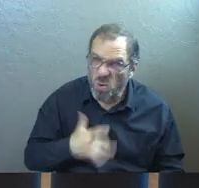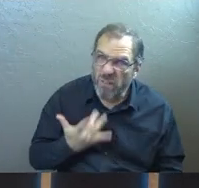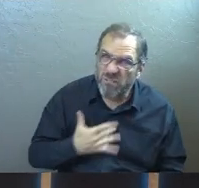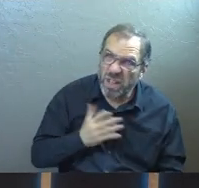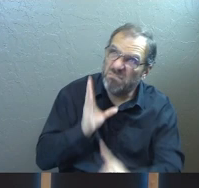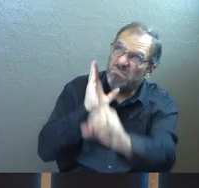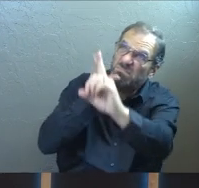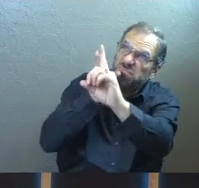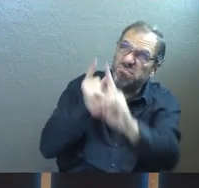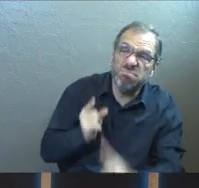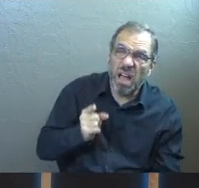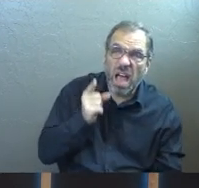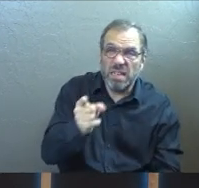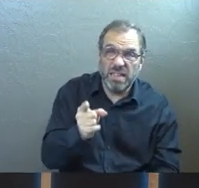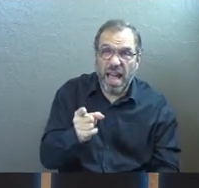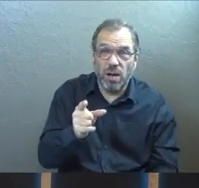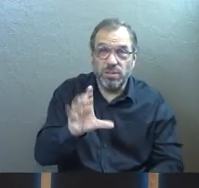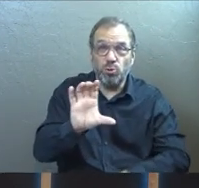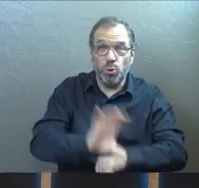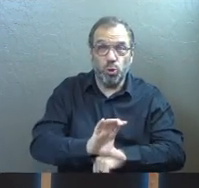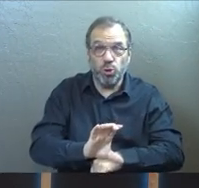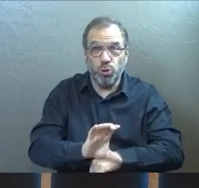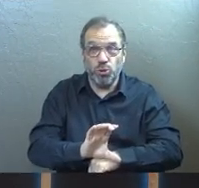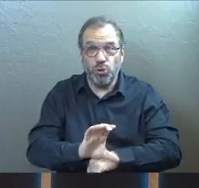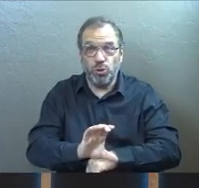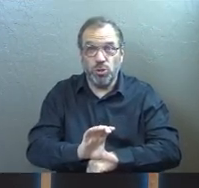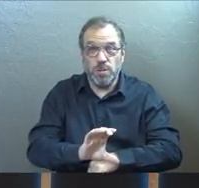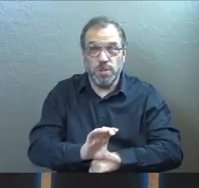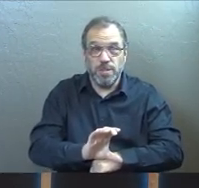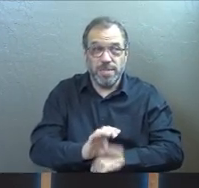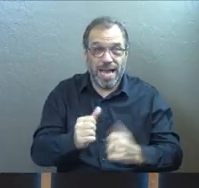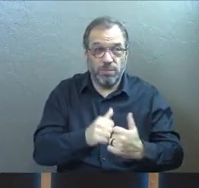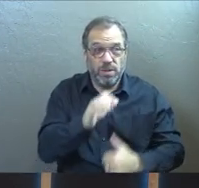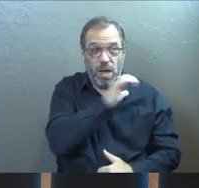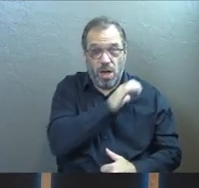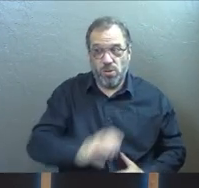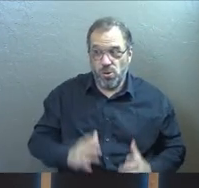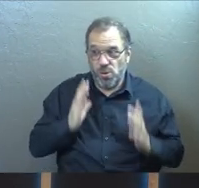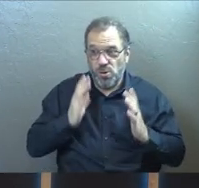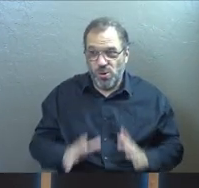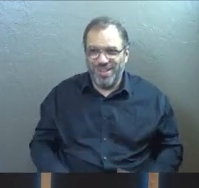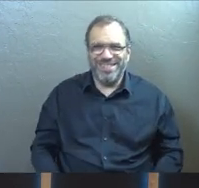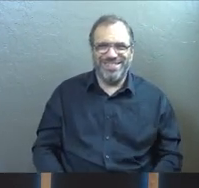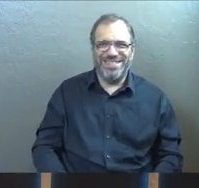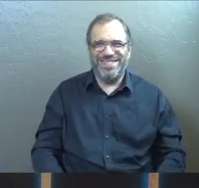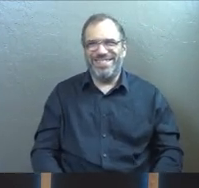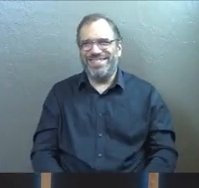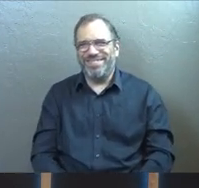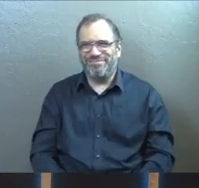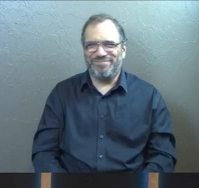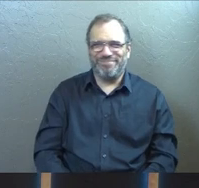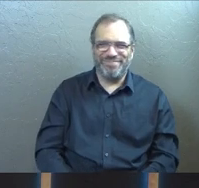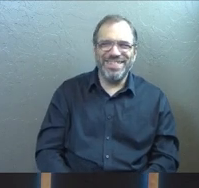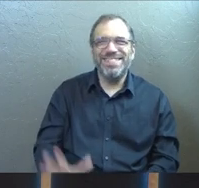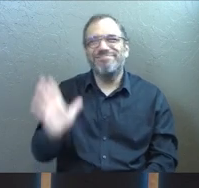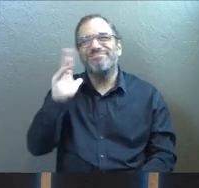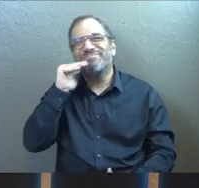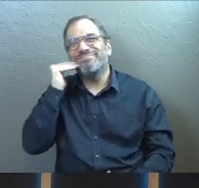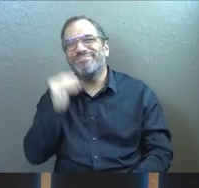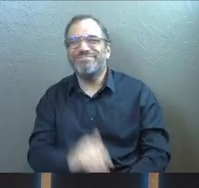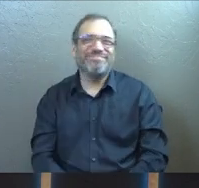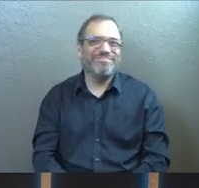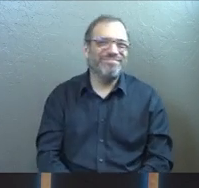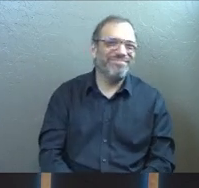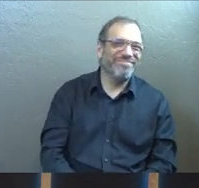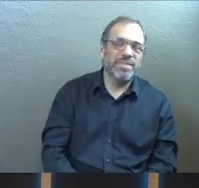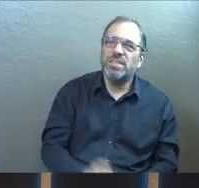that you have toward God. And when you're in church and when you're around other Christians, these are the things you can't admit out loud because you don't